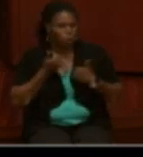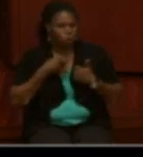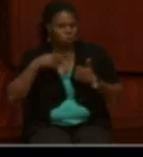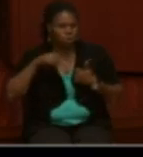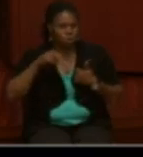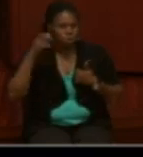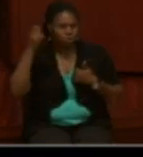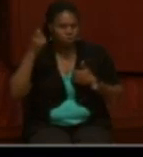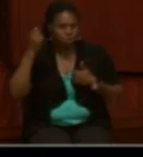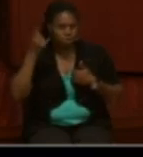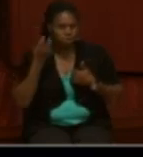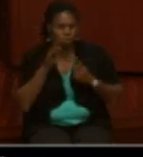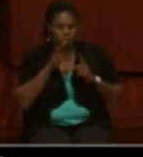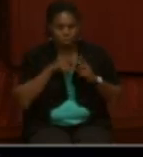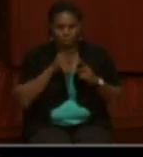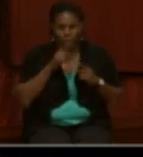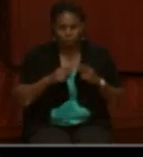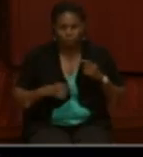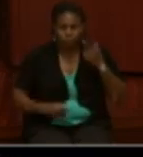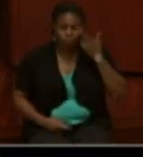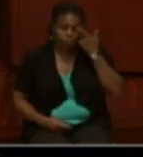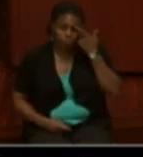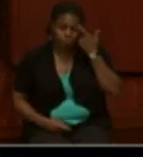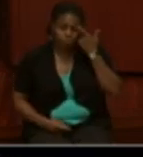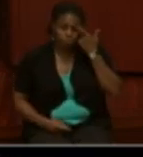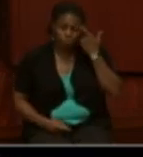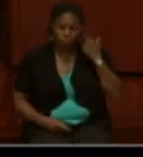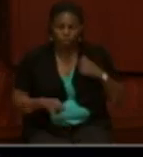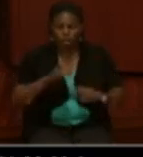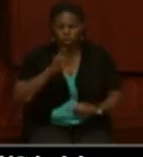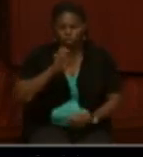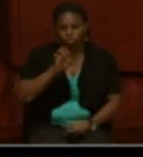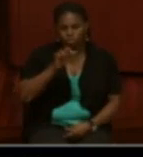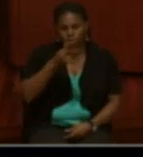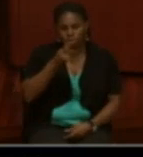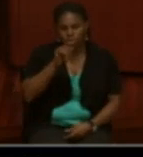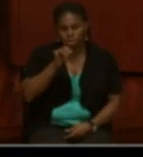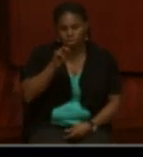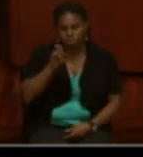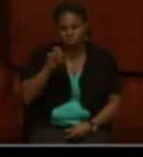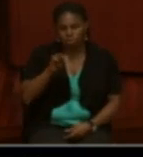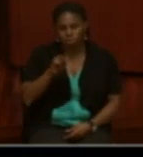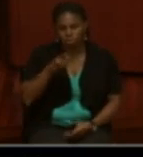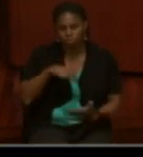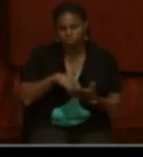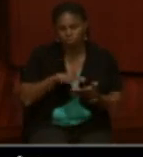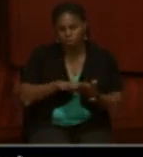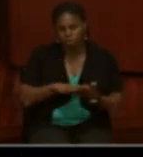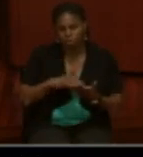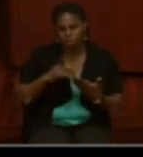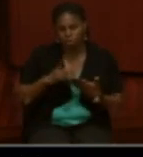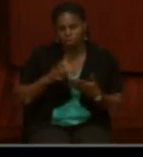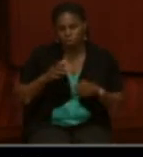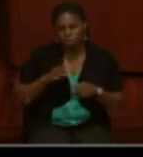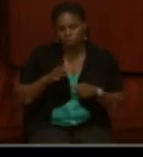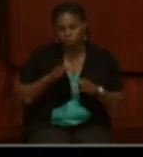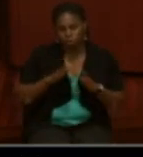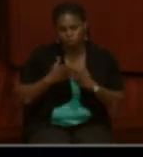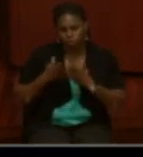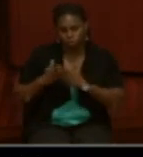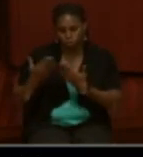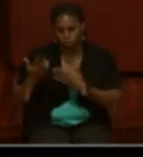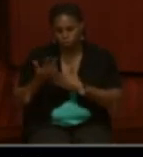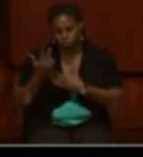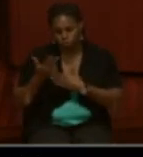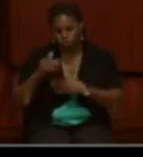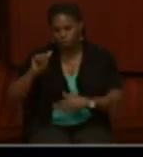were applied for. And then the regimental records for the 54th Massachusetts are also on Fold3. On